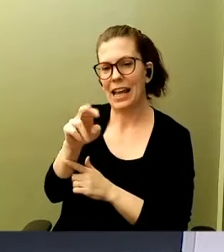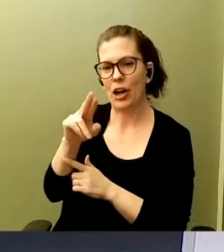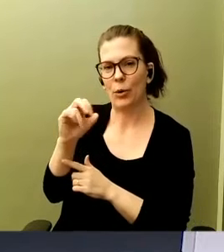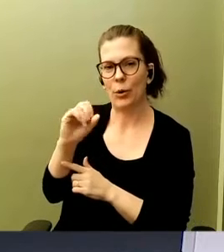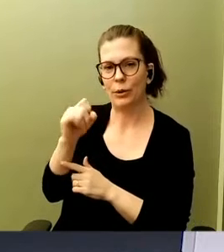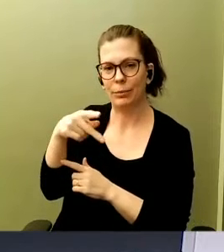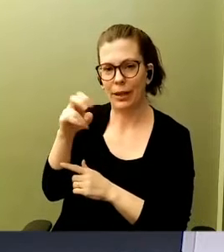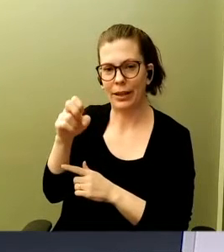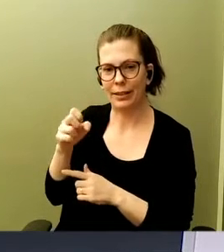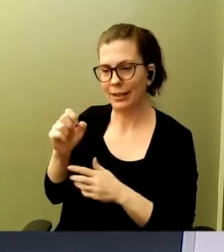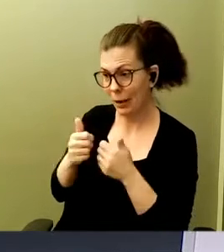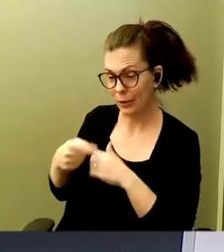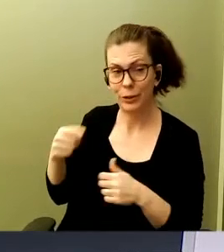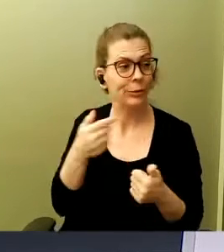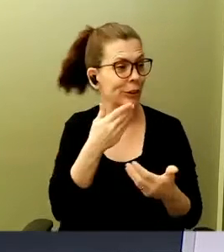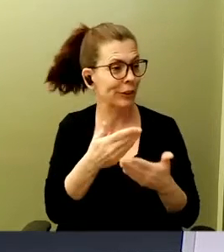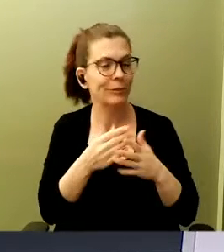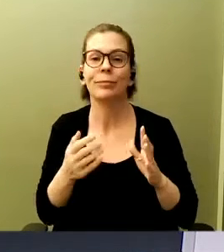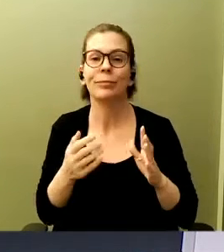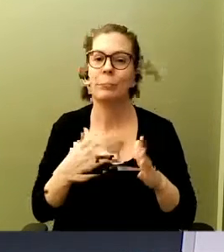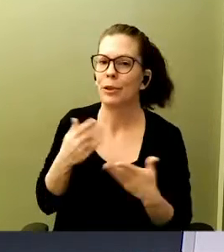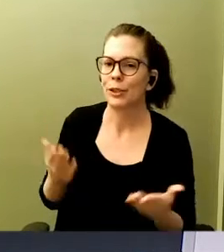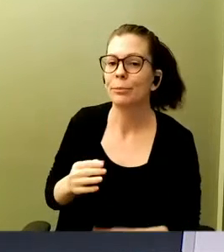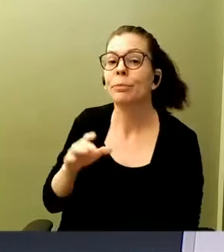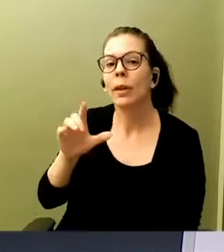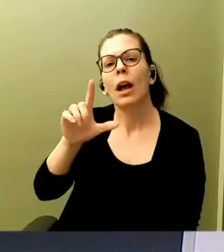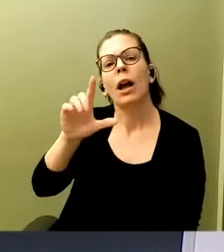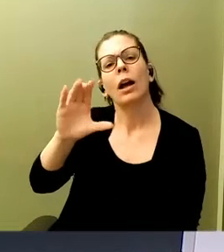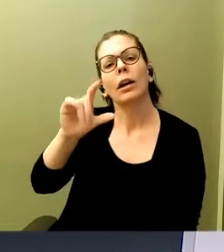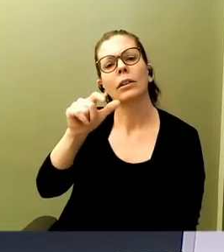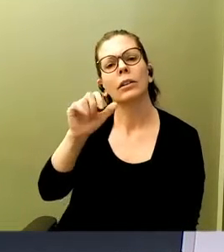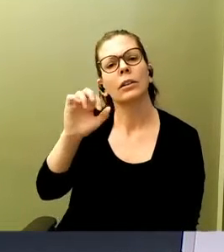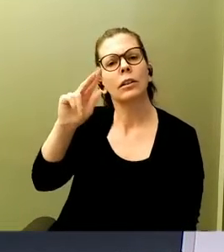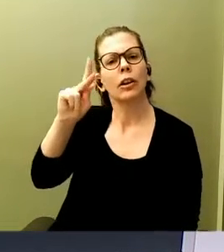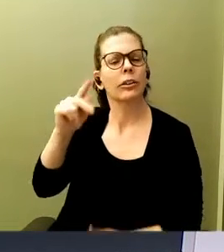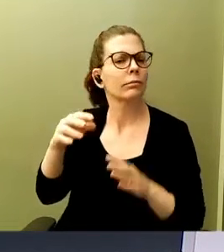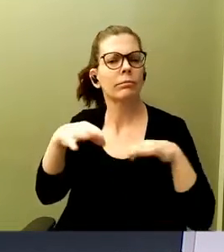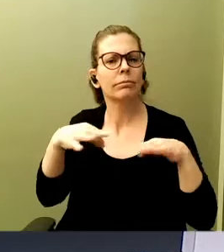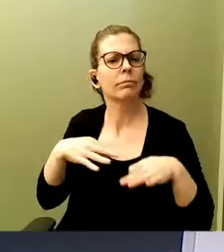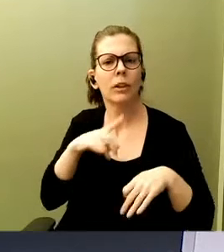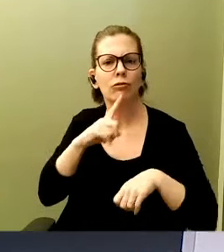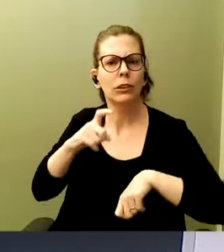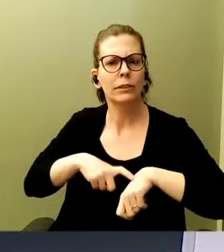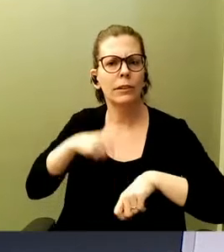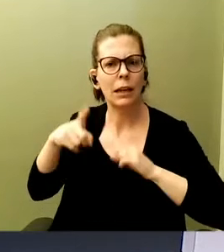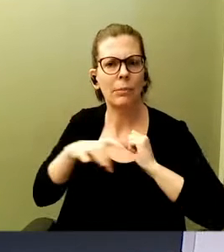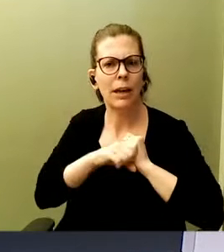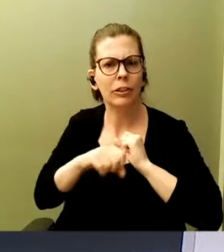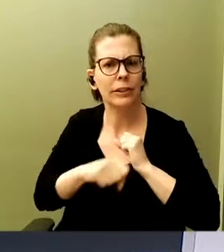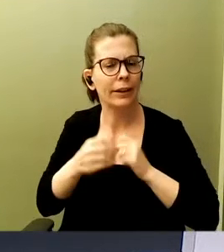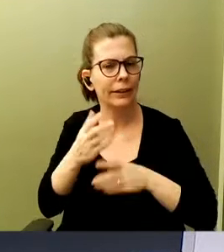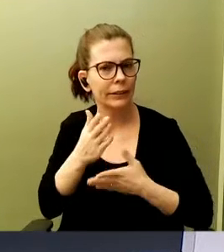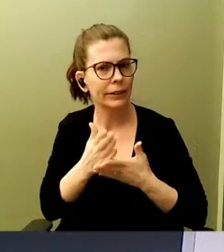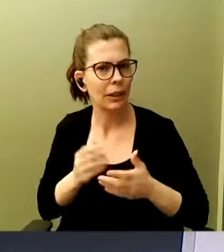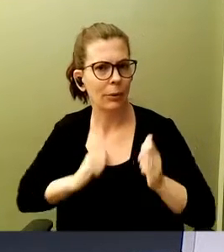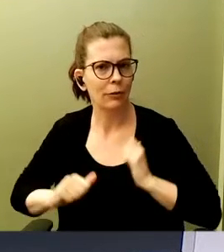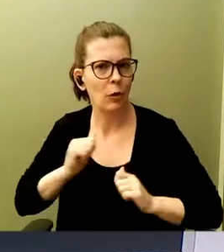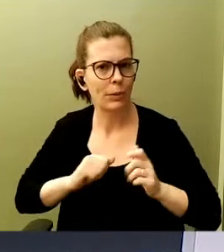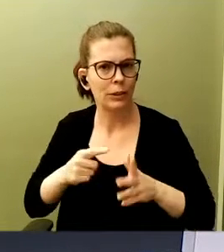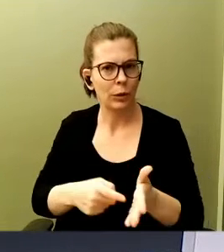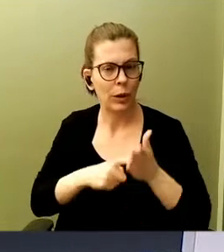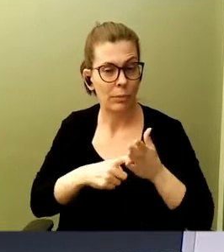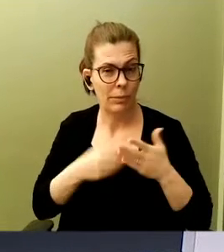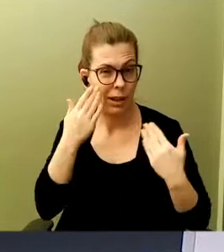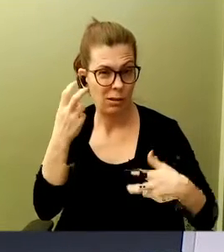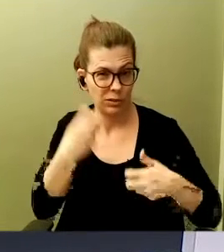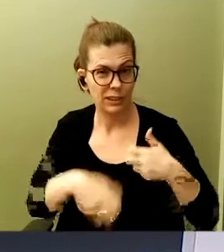here. Yep. All right, well, Clark, tell us about real-time advertising, some of the performance requirements. I know it's difficult. Okay, so